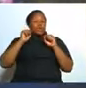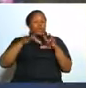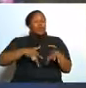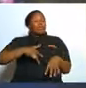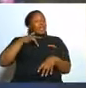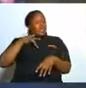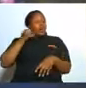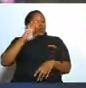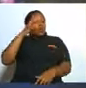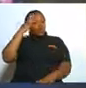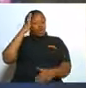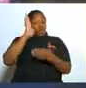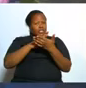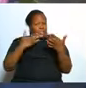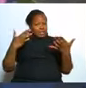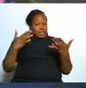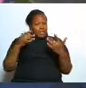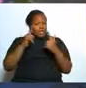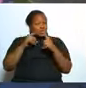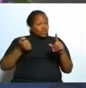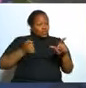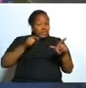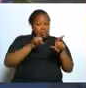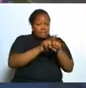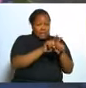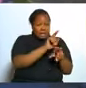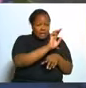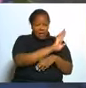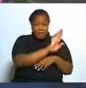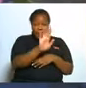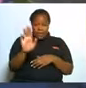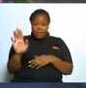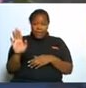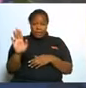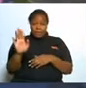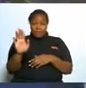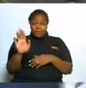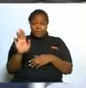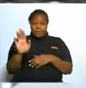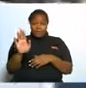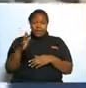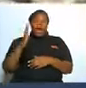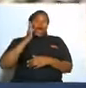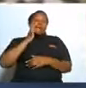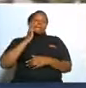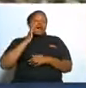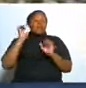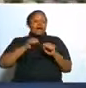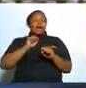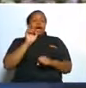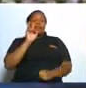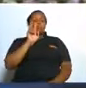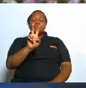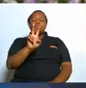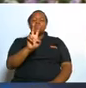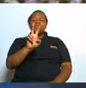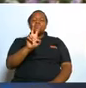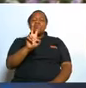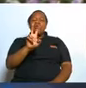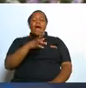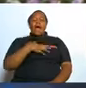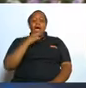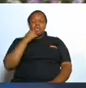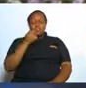to our sisters yes she can just look at her and say